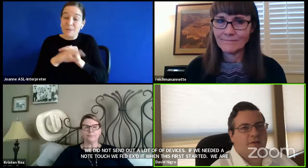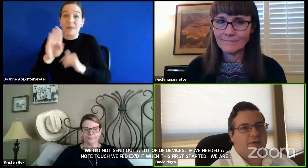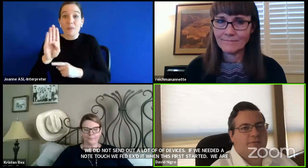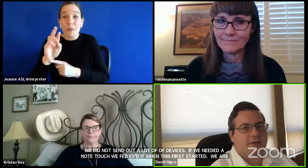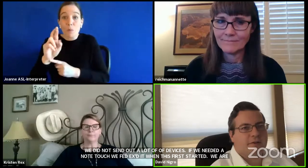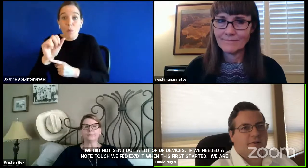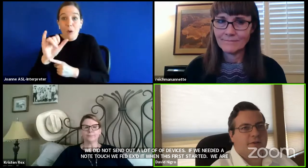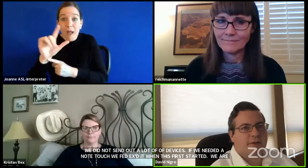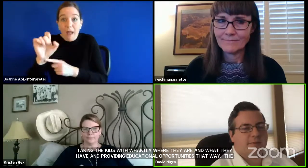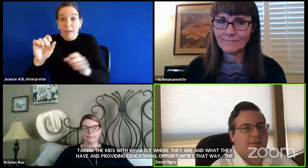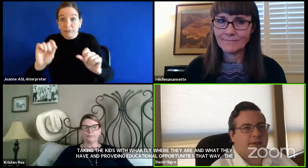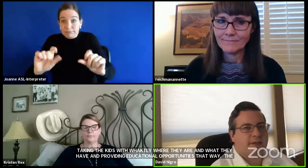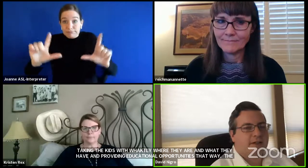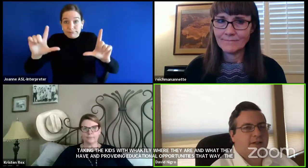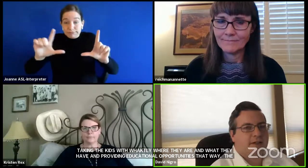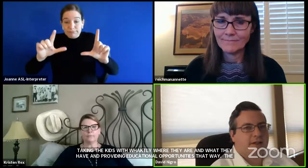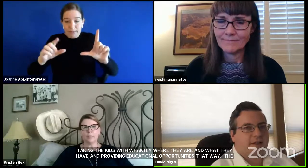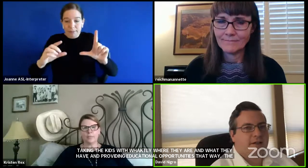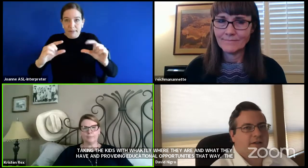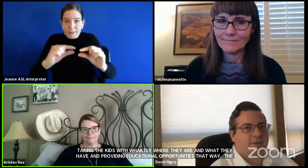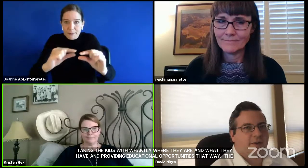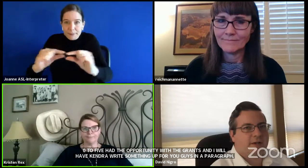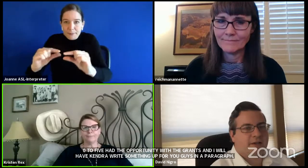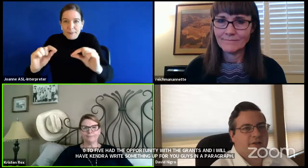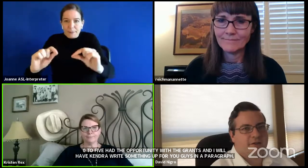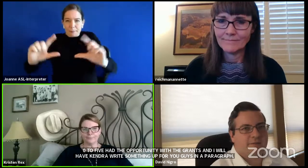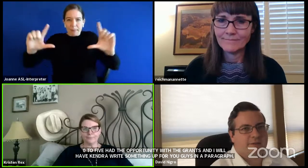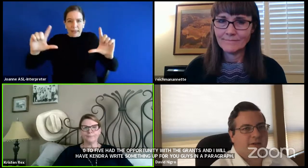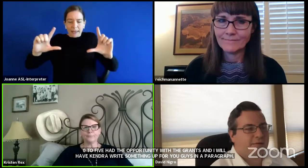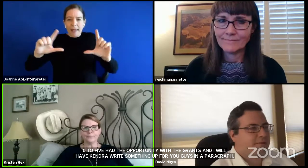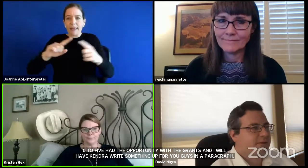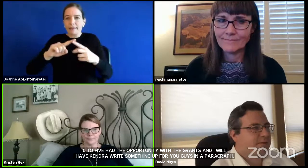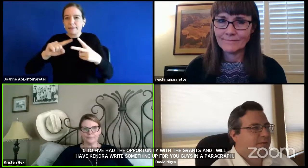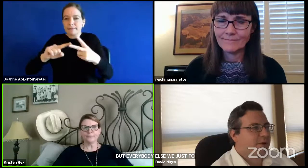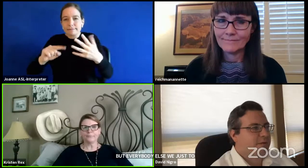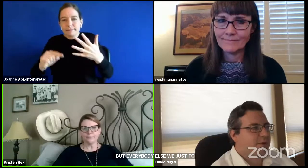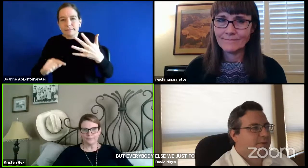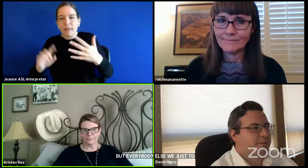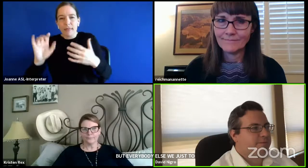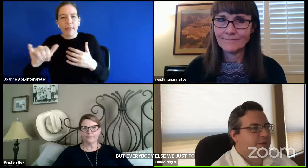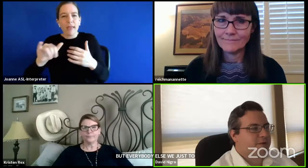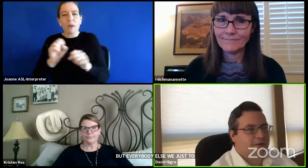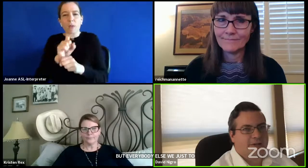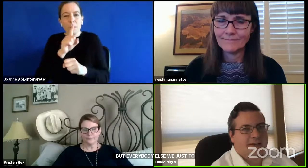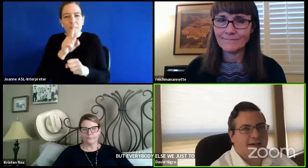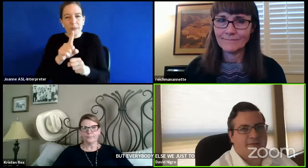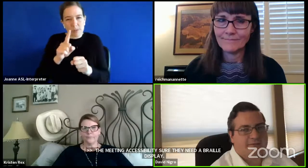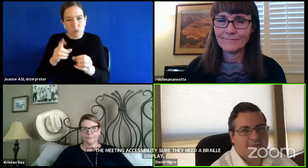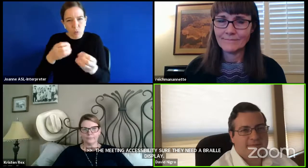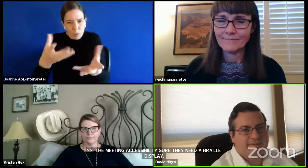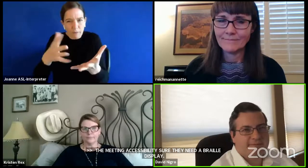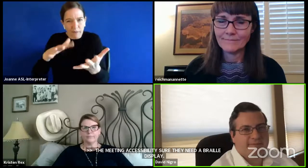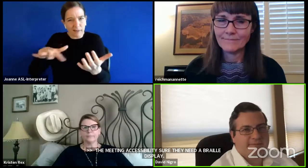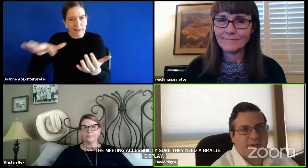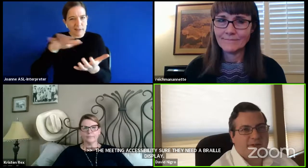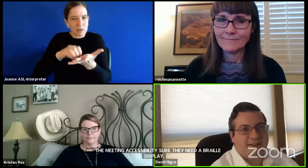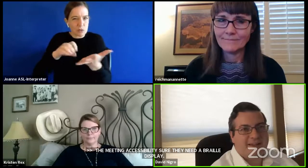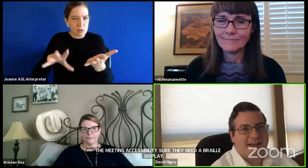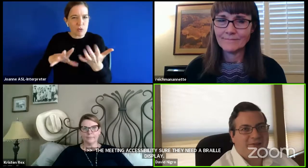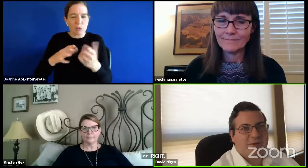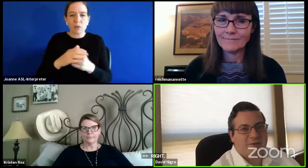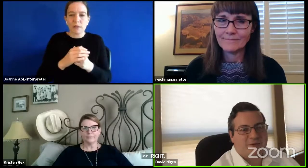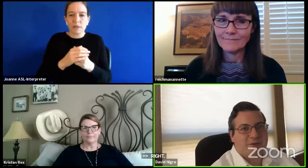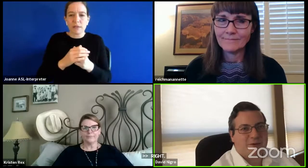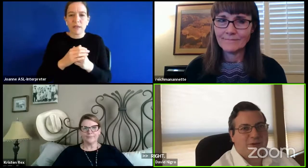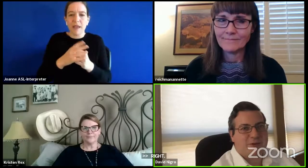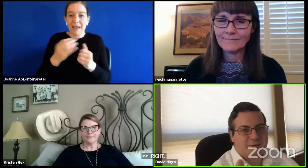or, or, you some other type of, Right. then also, you know, we always want to be, make sure that they have, you know, that